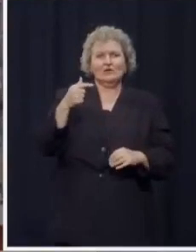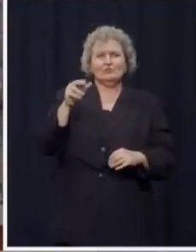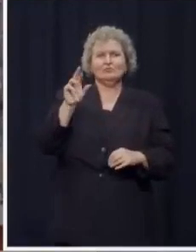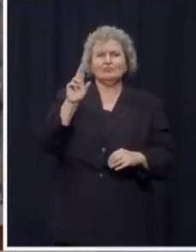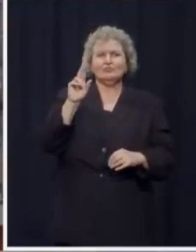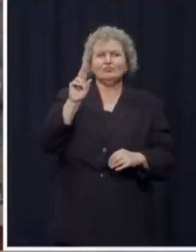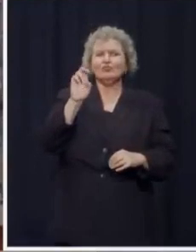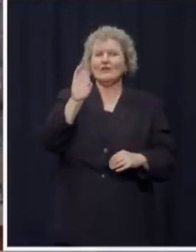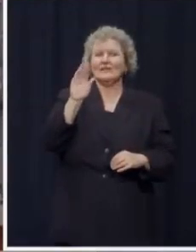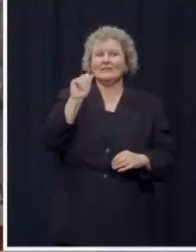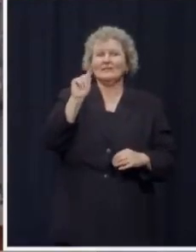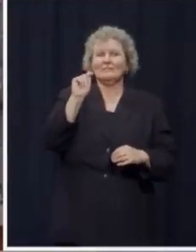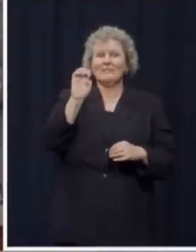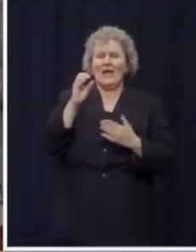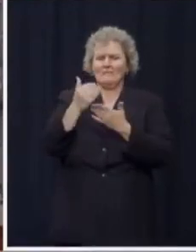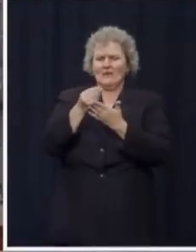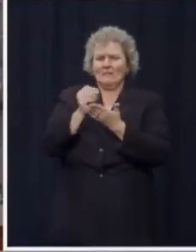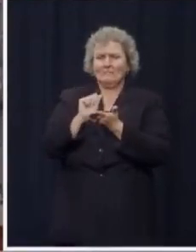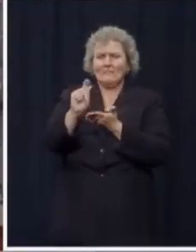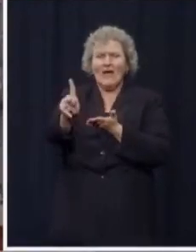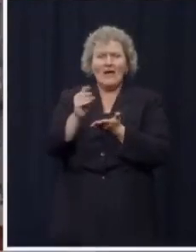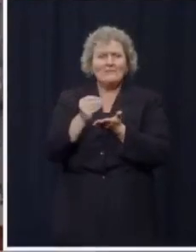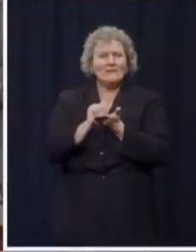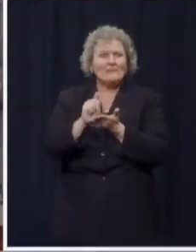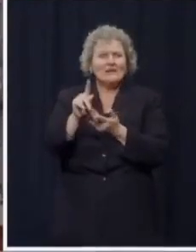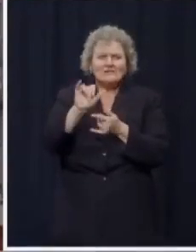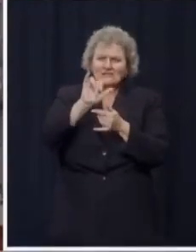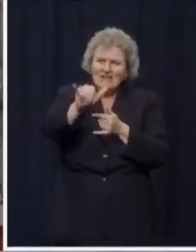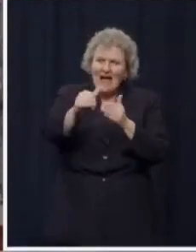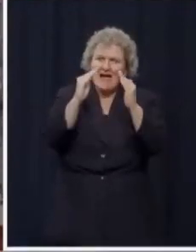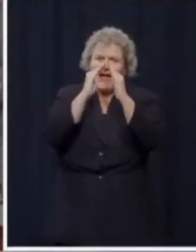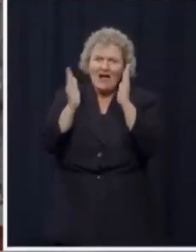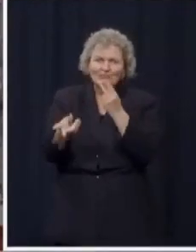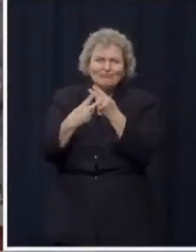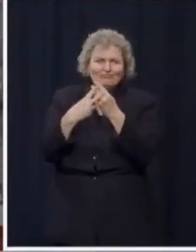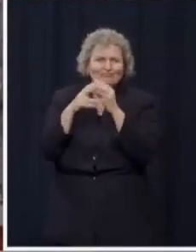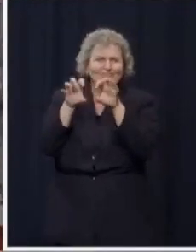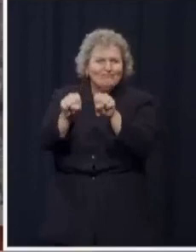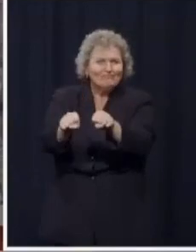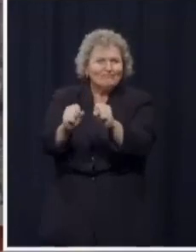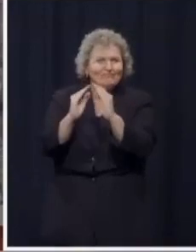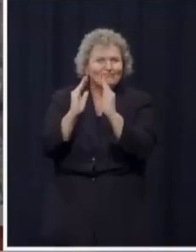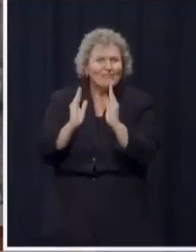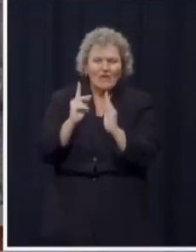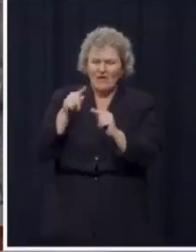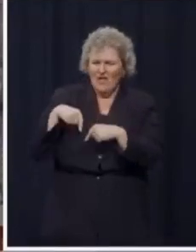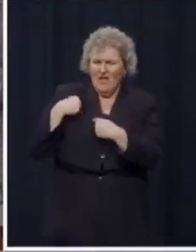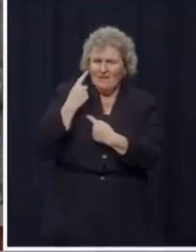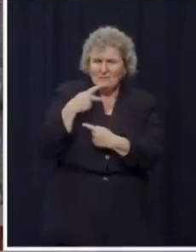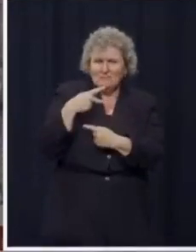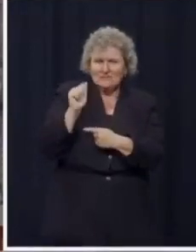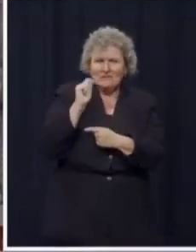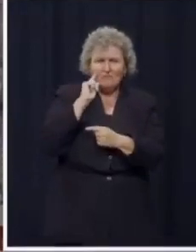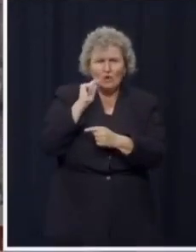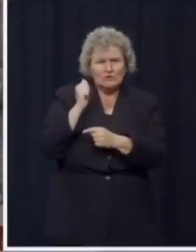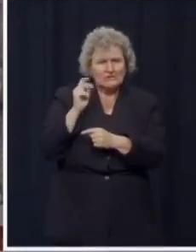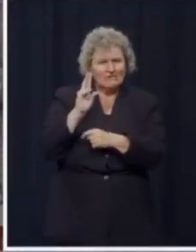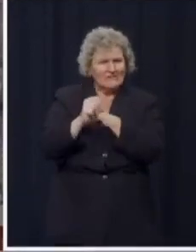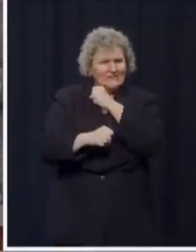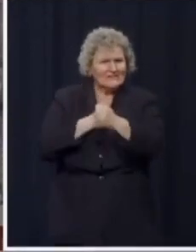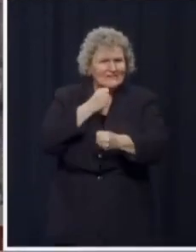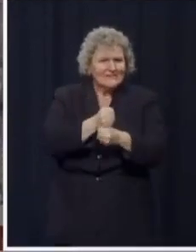But understand, it has been 17 years since Pennsylvania took a look at what seniors actually need to get by.